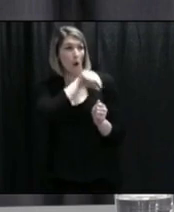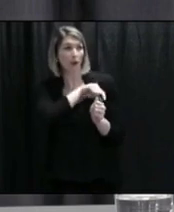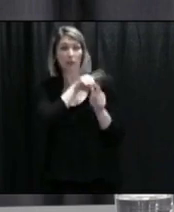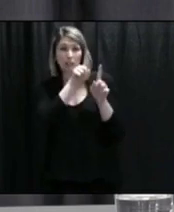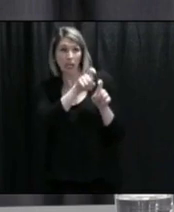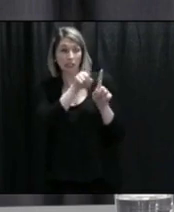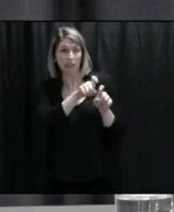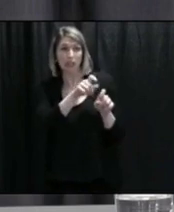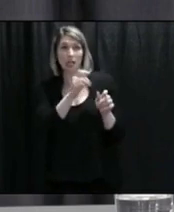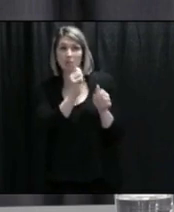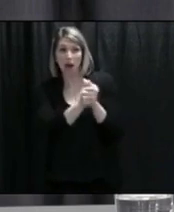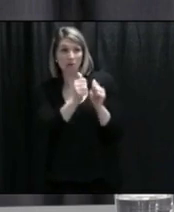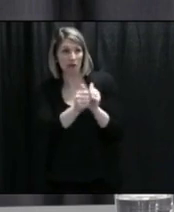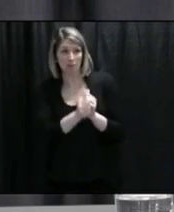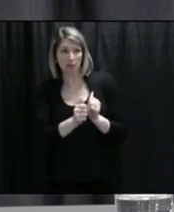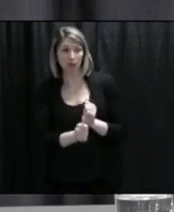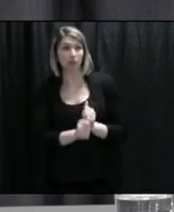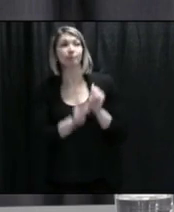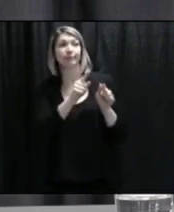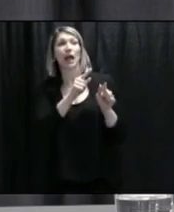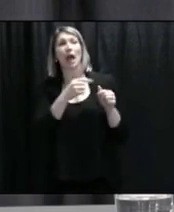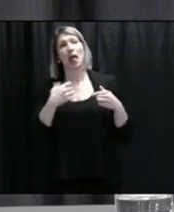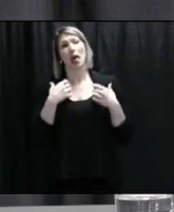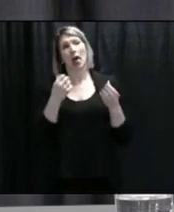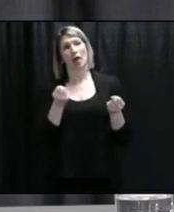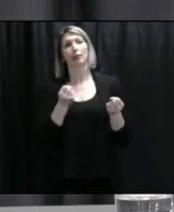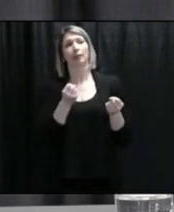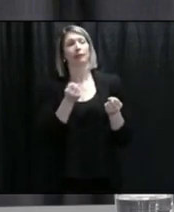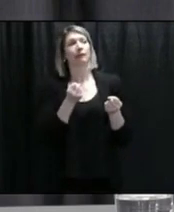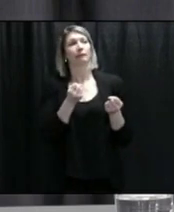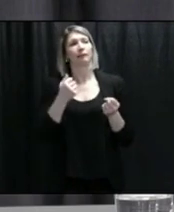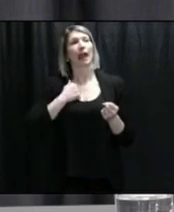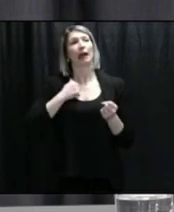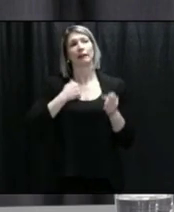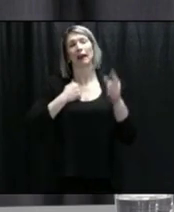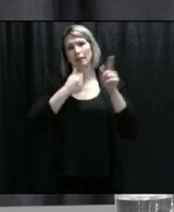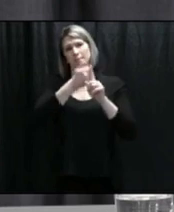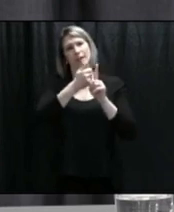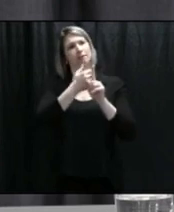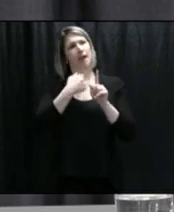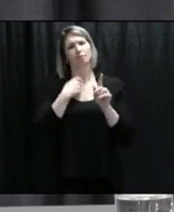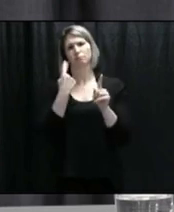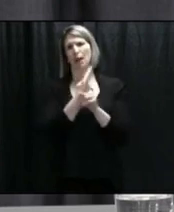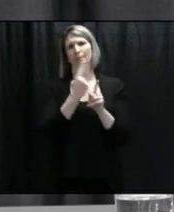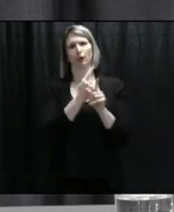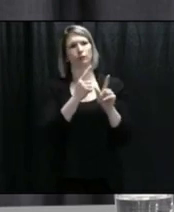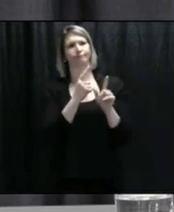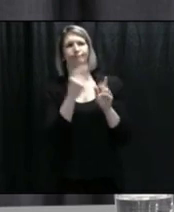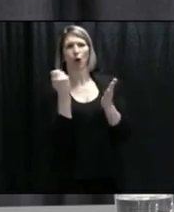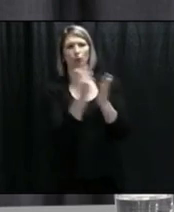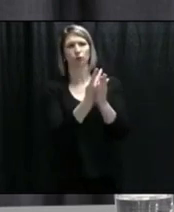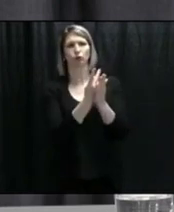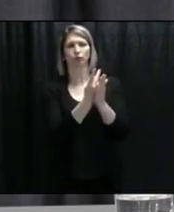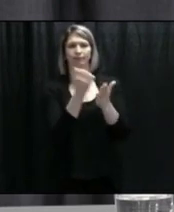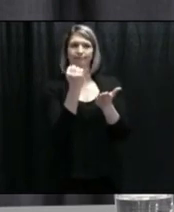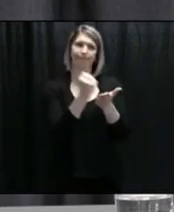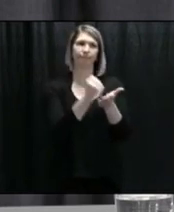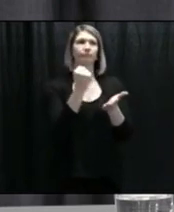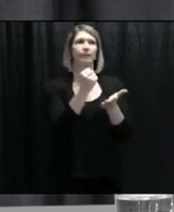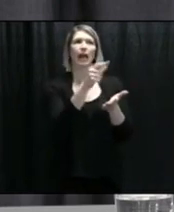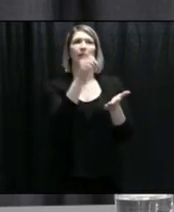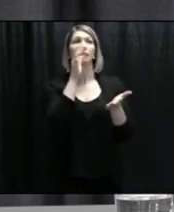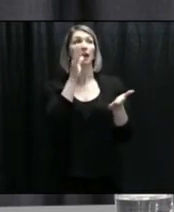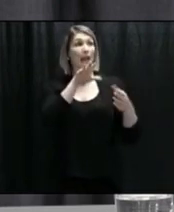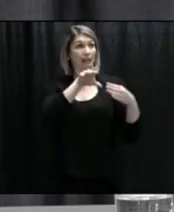in the usual way, then Health Canada have a rapid licensing process, and we'd certainly be interested in anything that would expand our ability